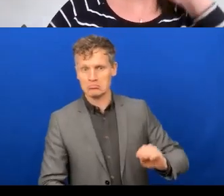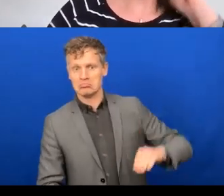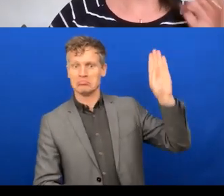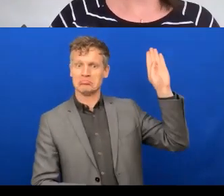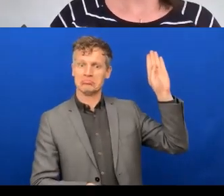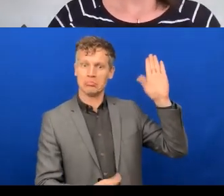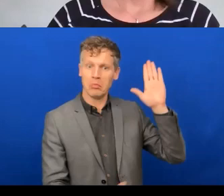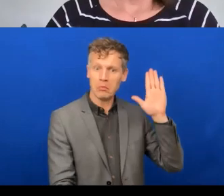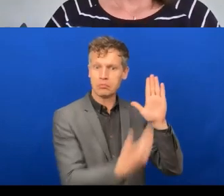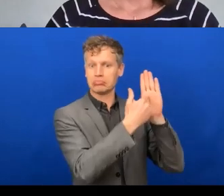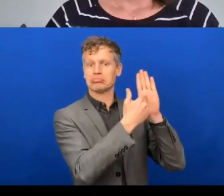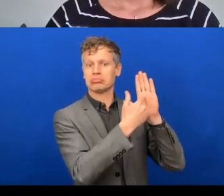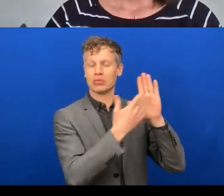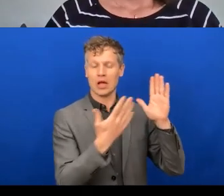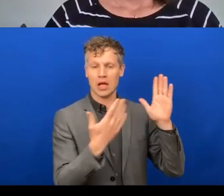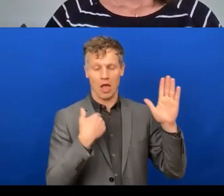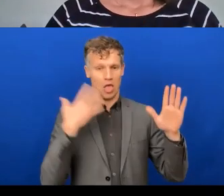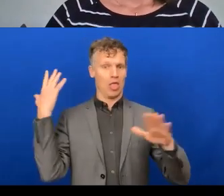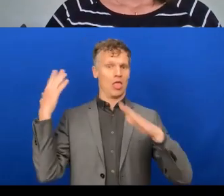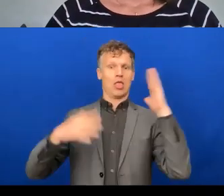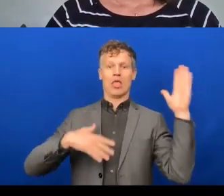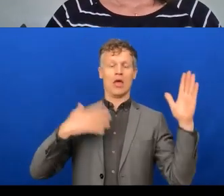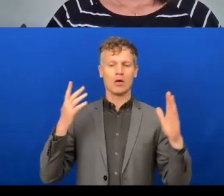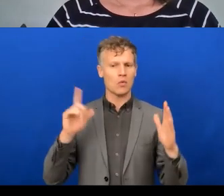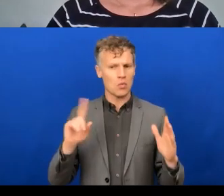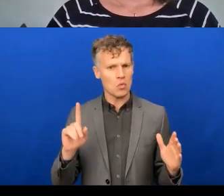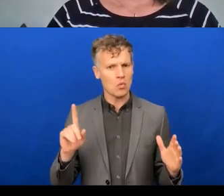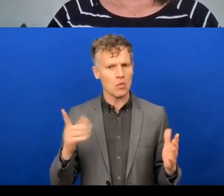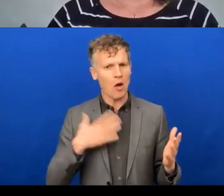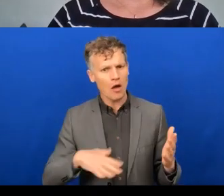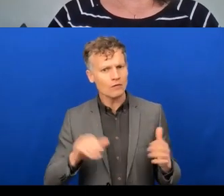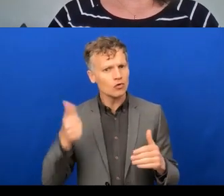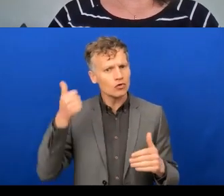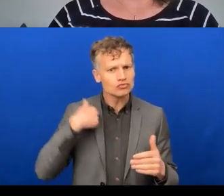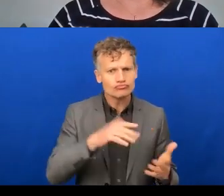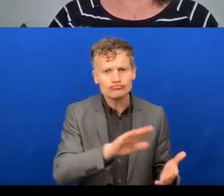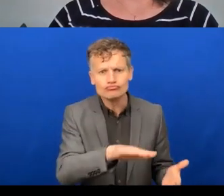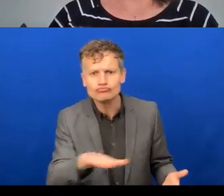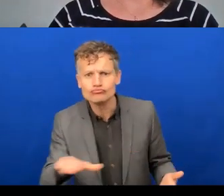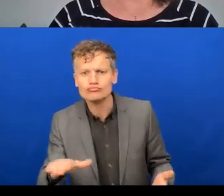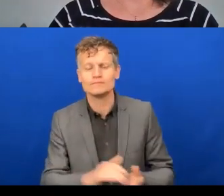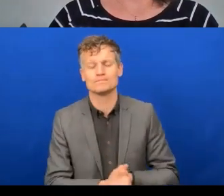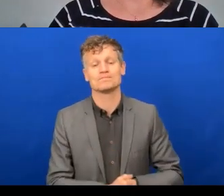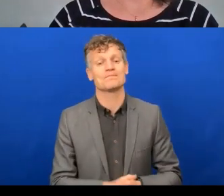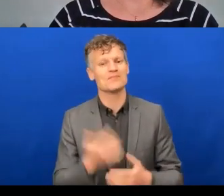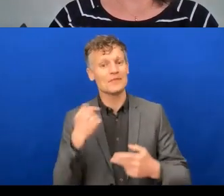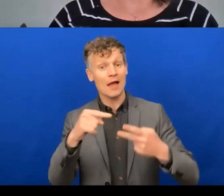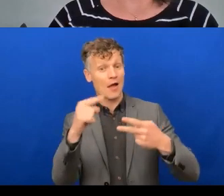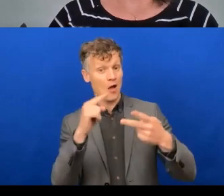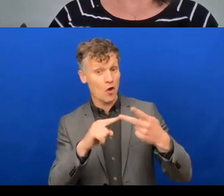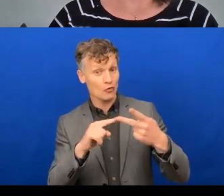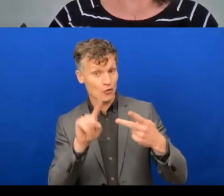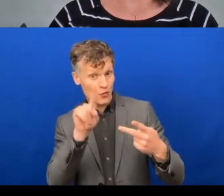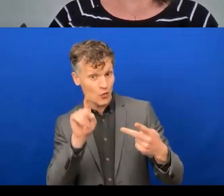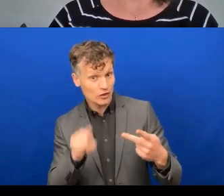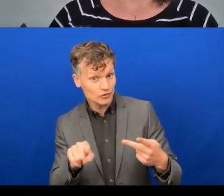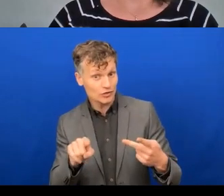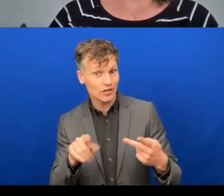I think, time for one more question from the Q&A box. Here's one on COVID from Eva.